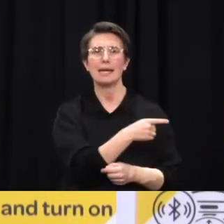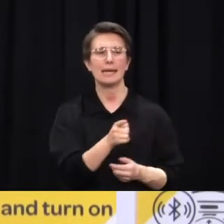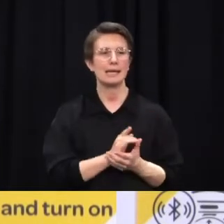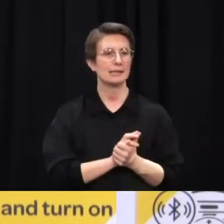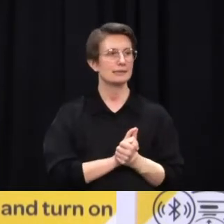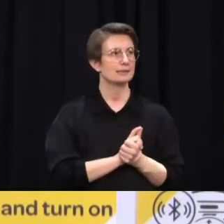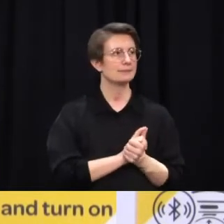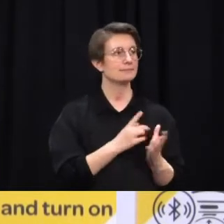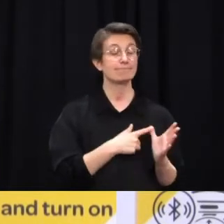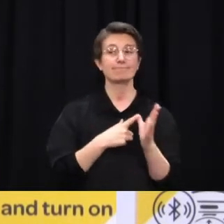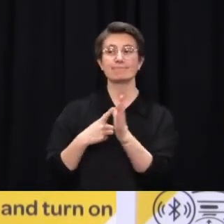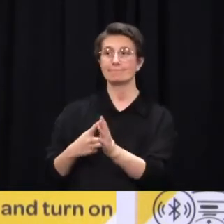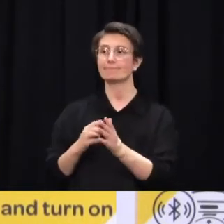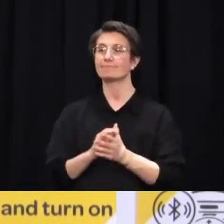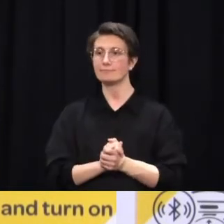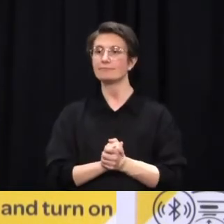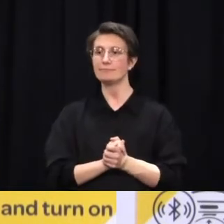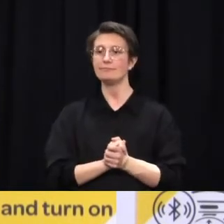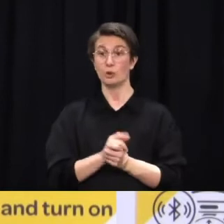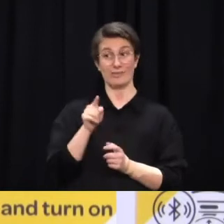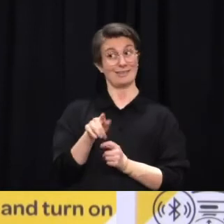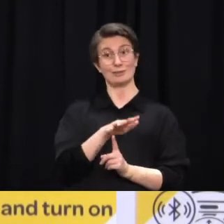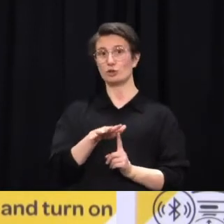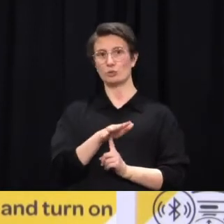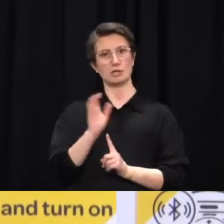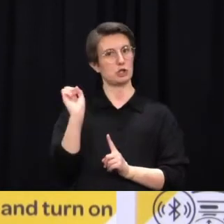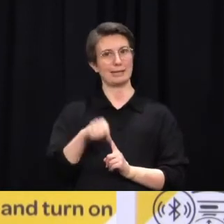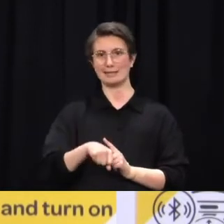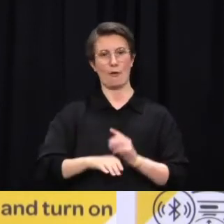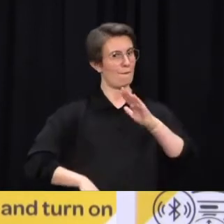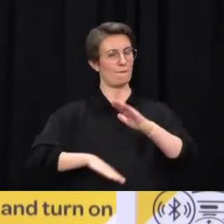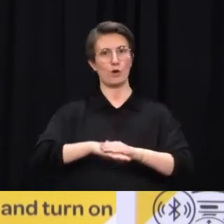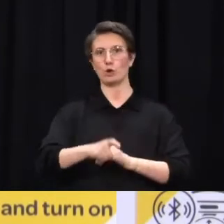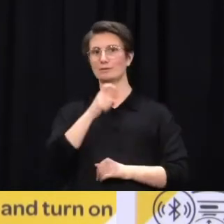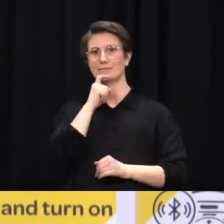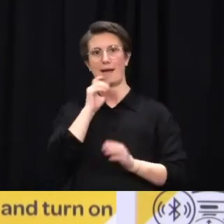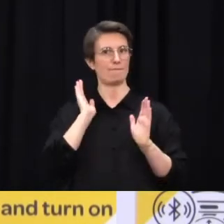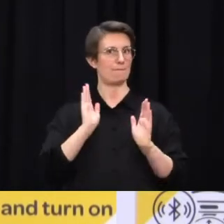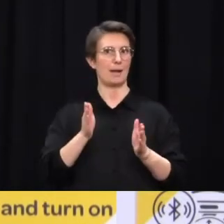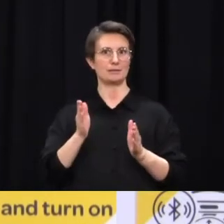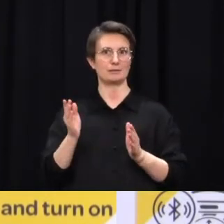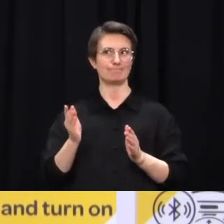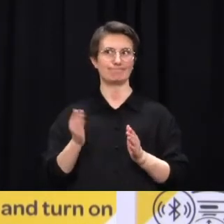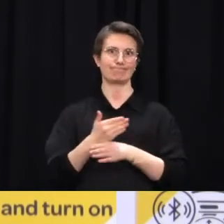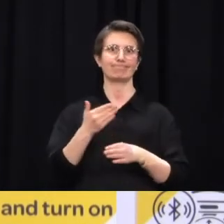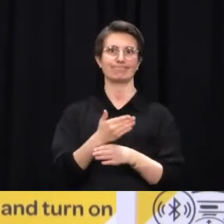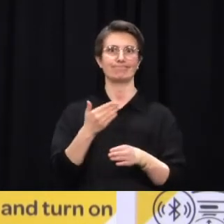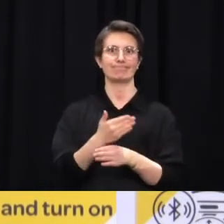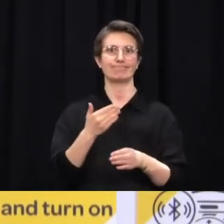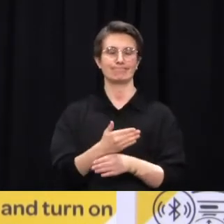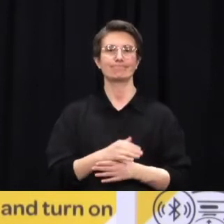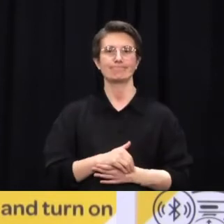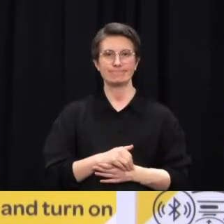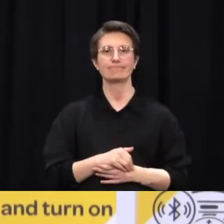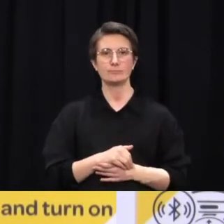to stand up the wider system right up to full capacity. And that on top of the large